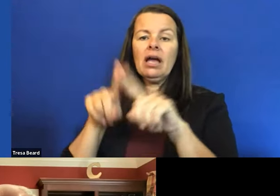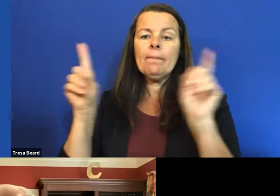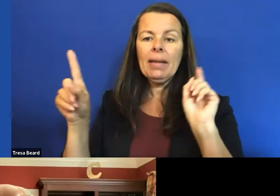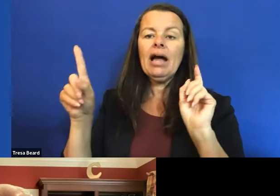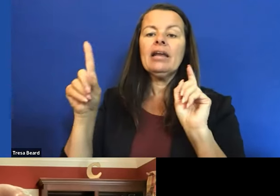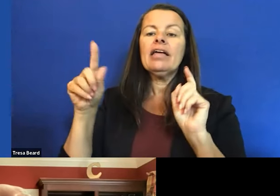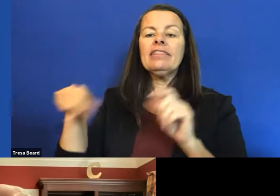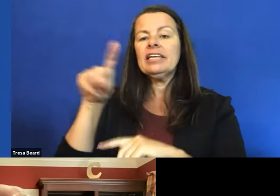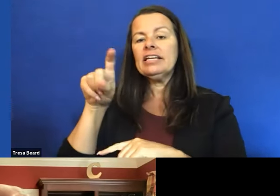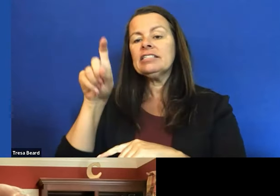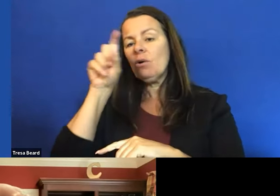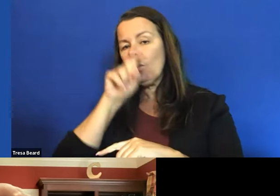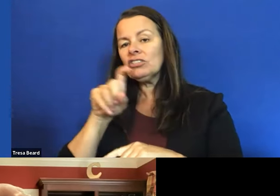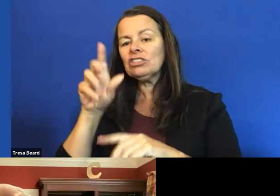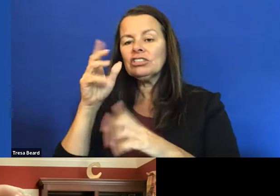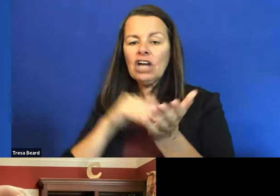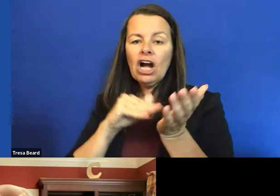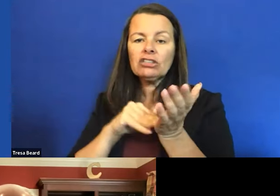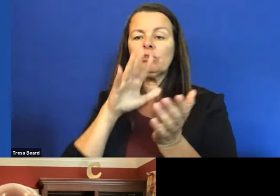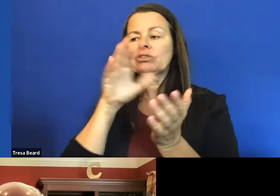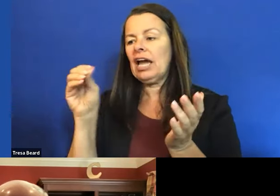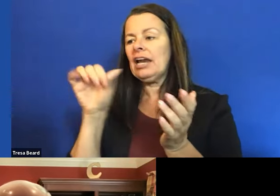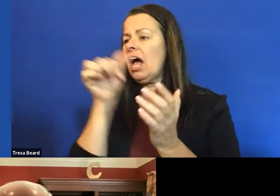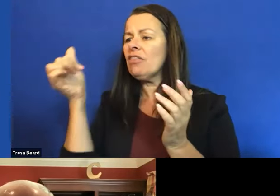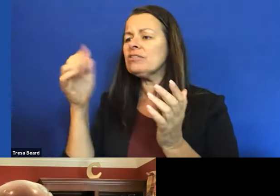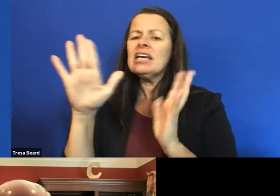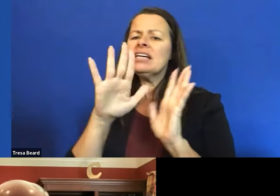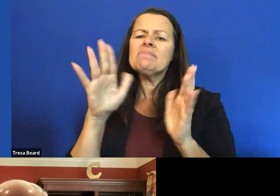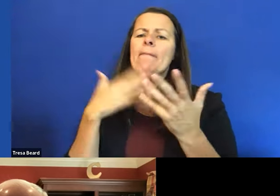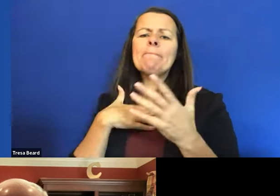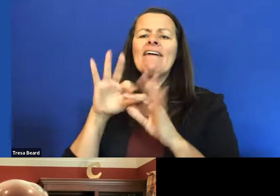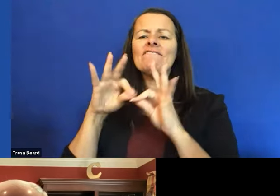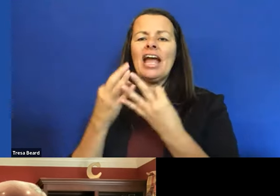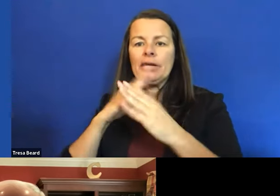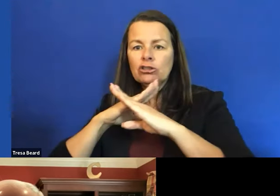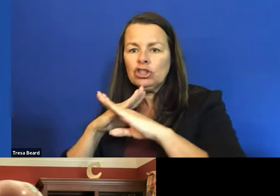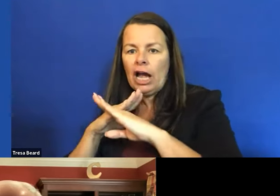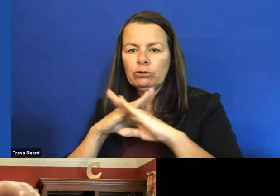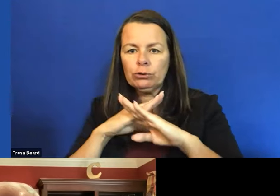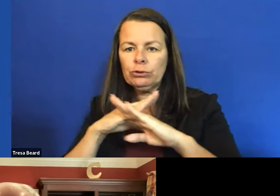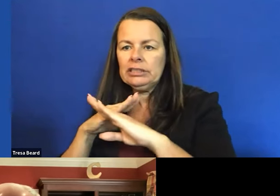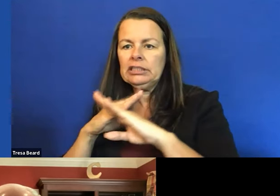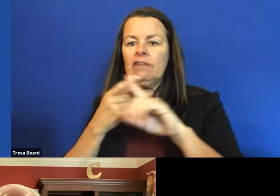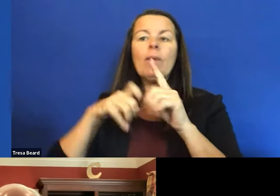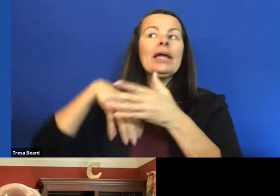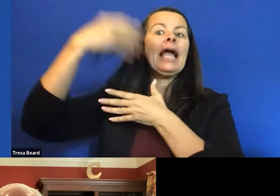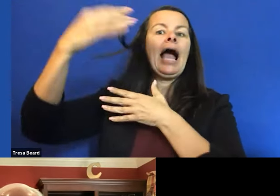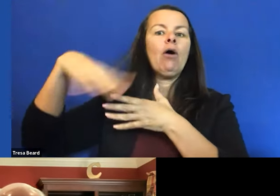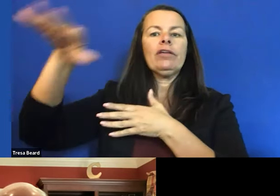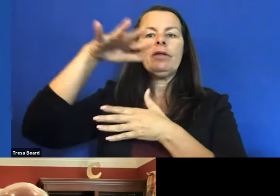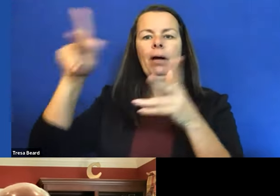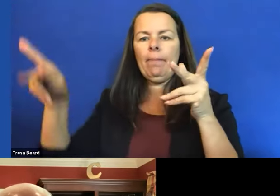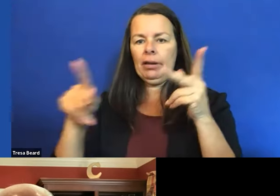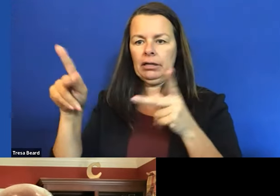the witch doctors, mean, and then others, the same thing. My family sheltered me from being out in public and different things. Um,